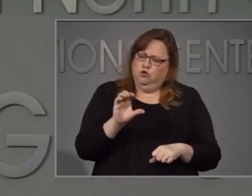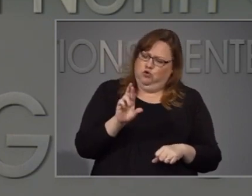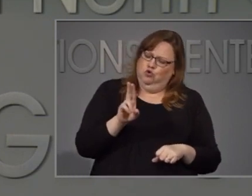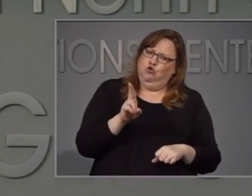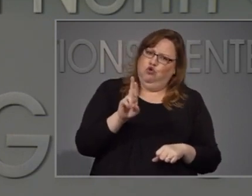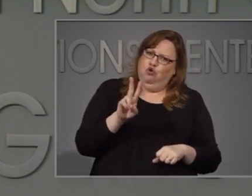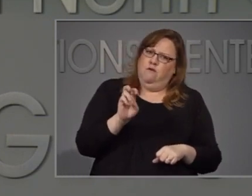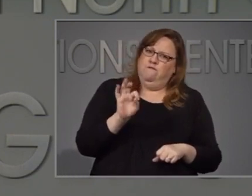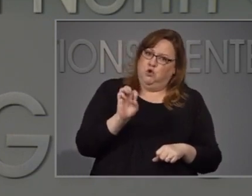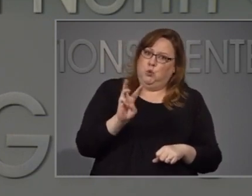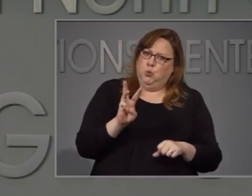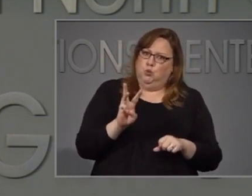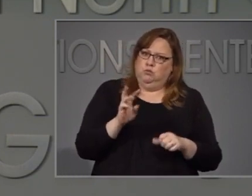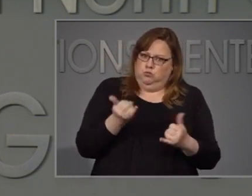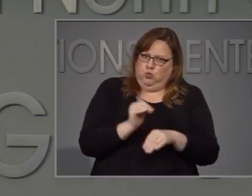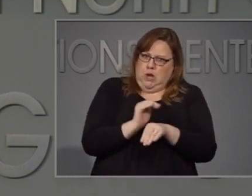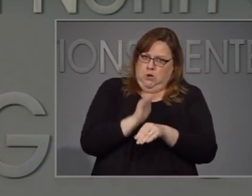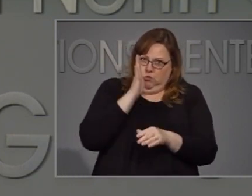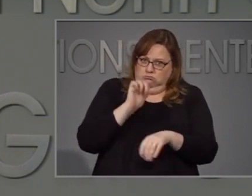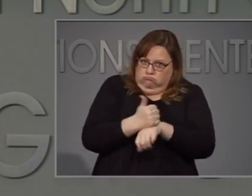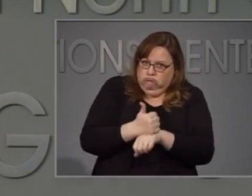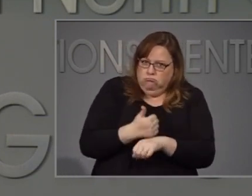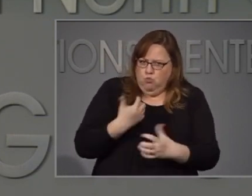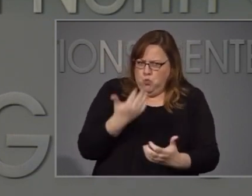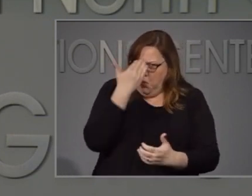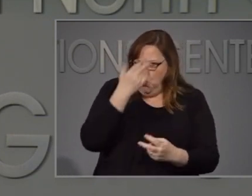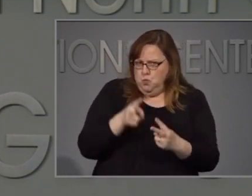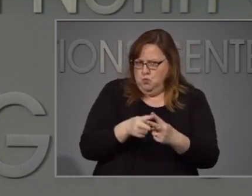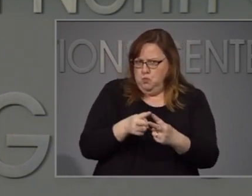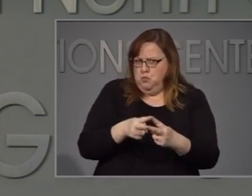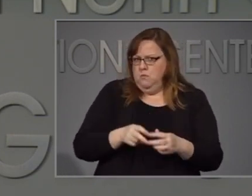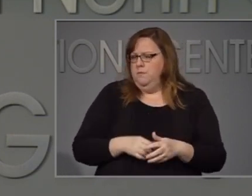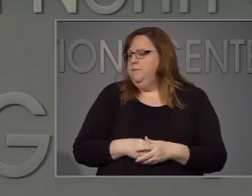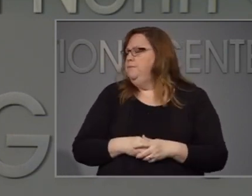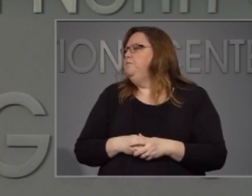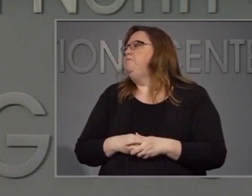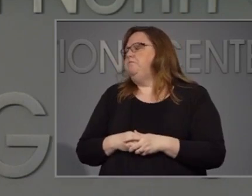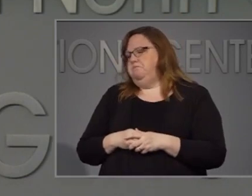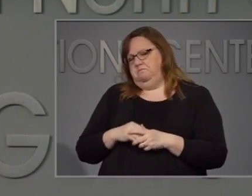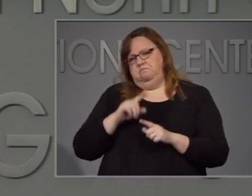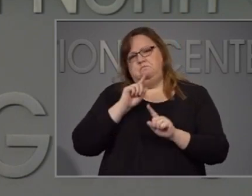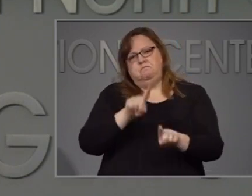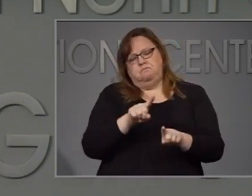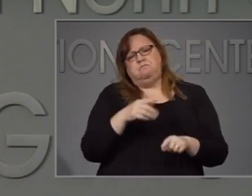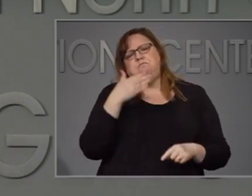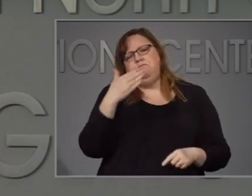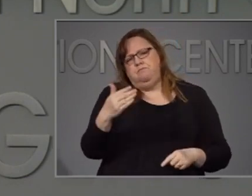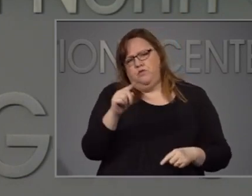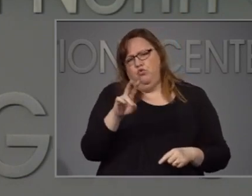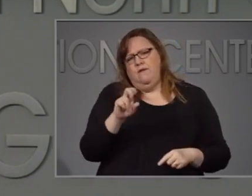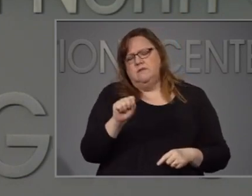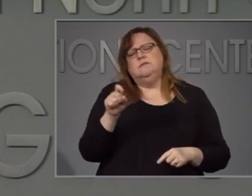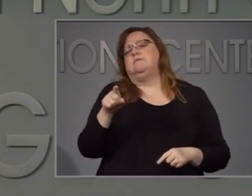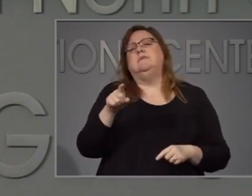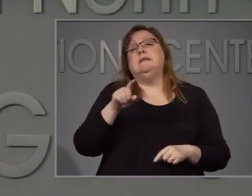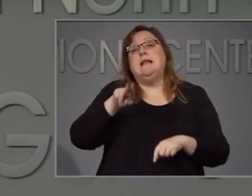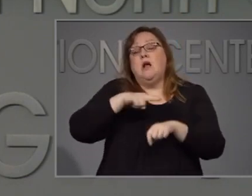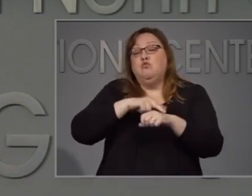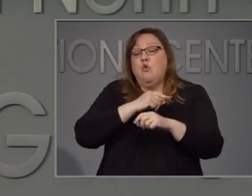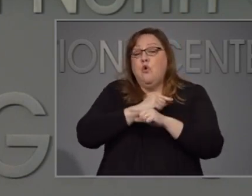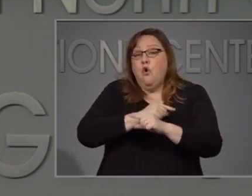tonight? Thank you, Travis. Our National Guardsmen are available